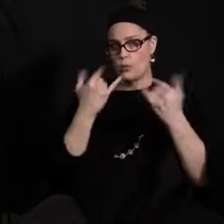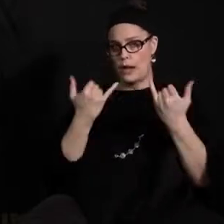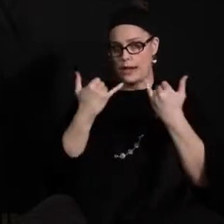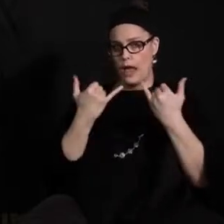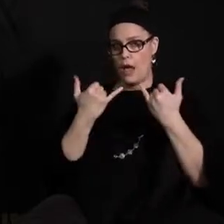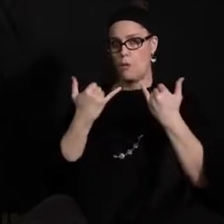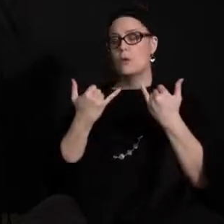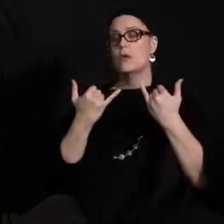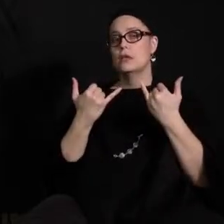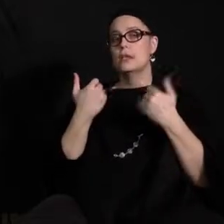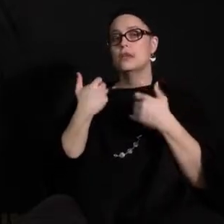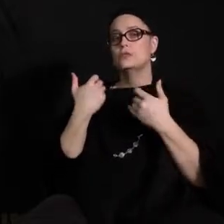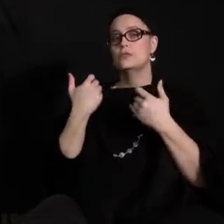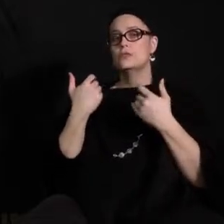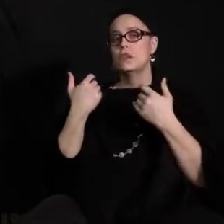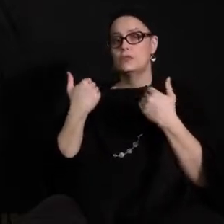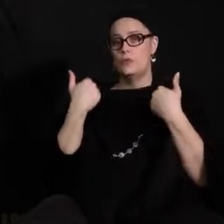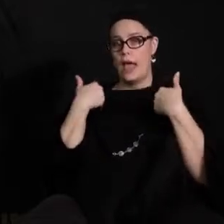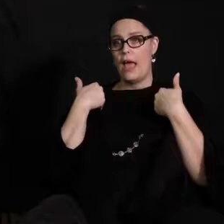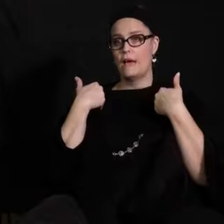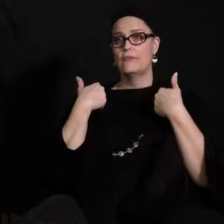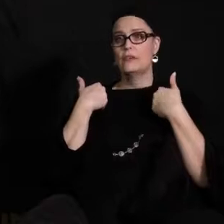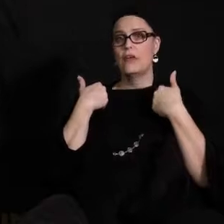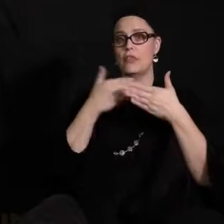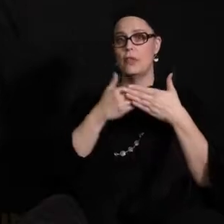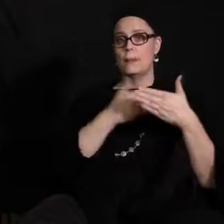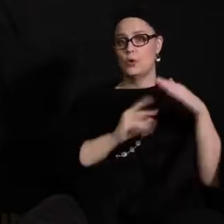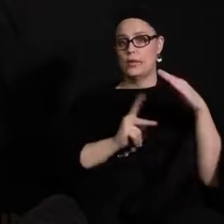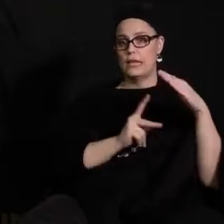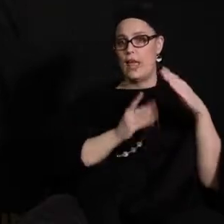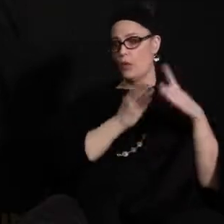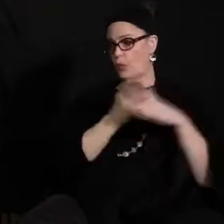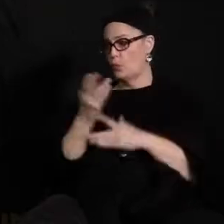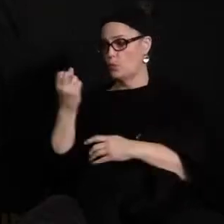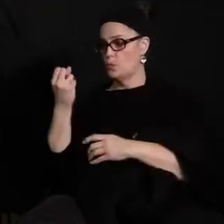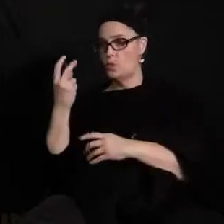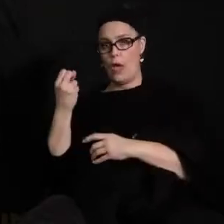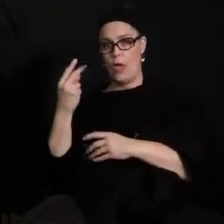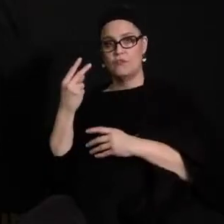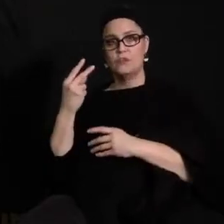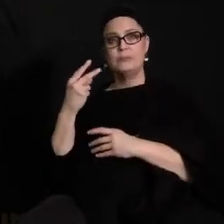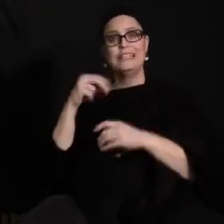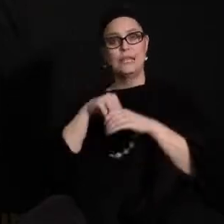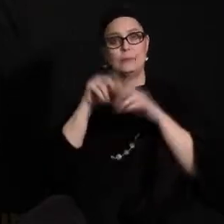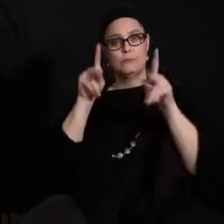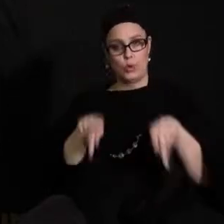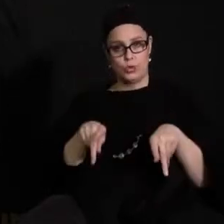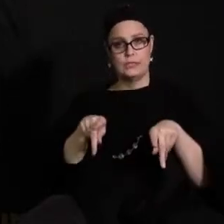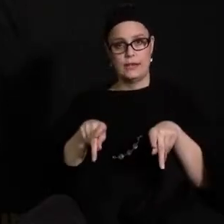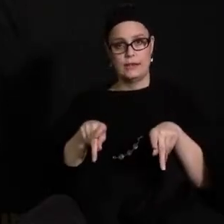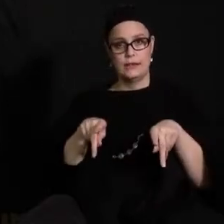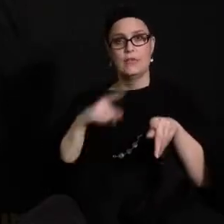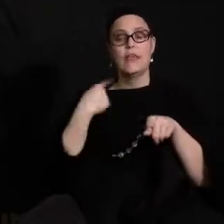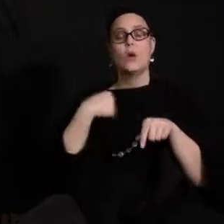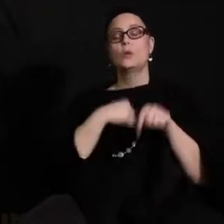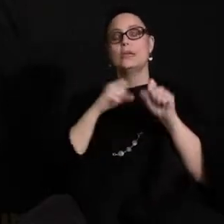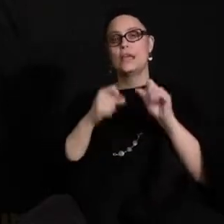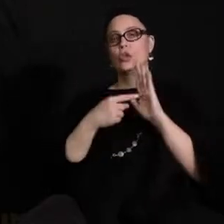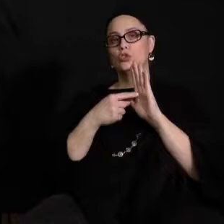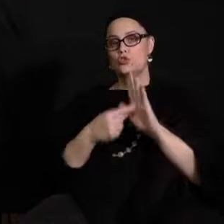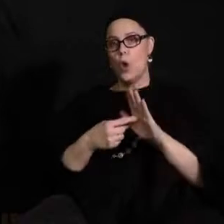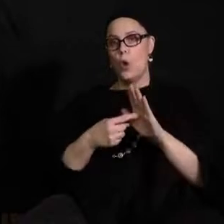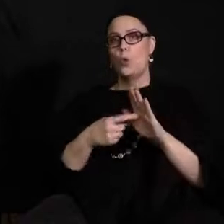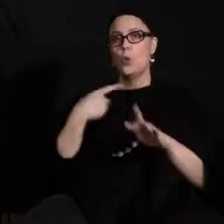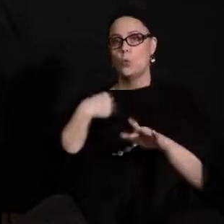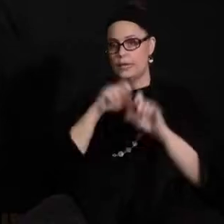now obviously to bring back our students pre-k through 12 to be in person is our way to demonstrate that we can do this safely. We can do this